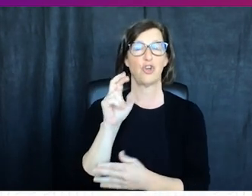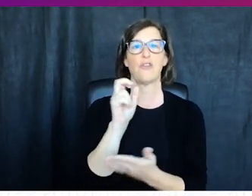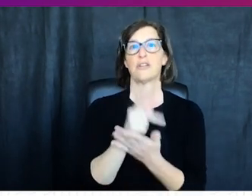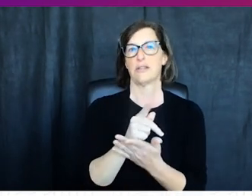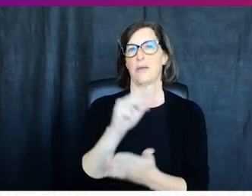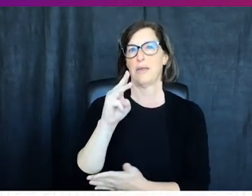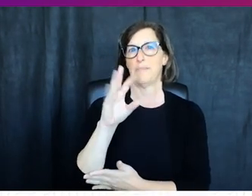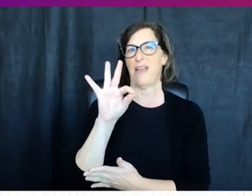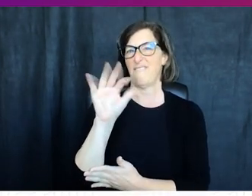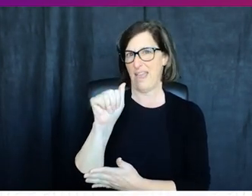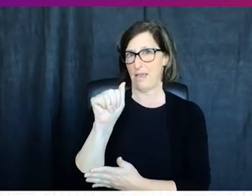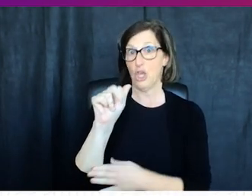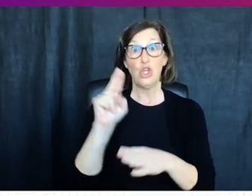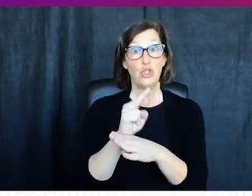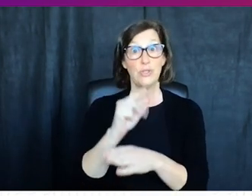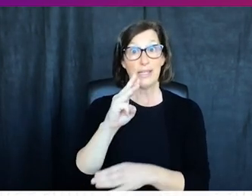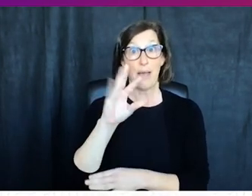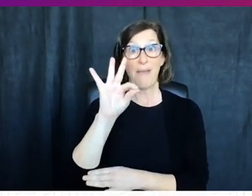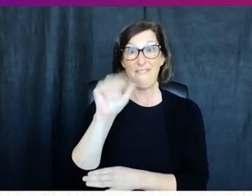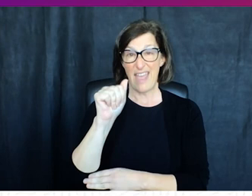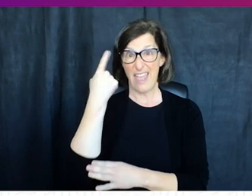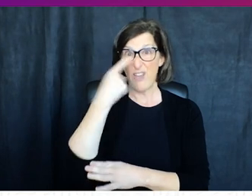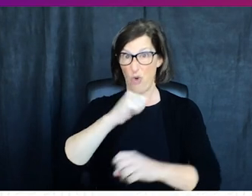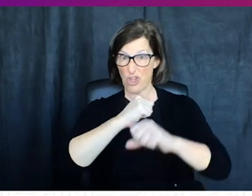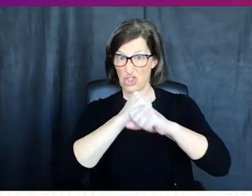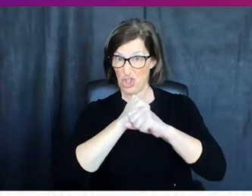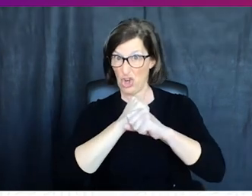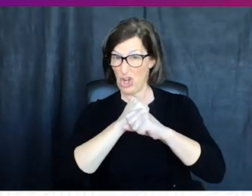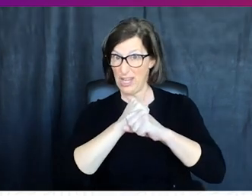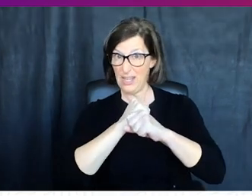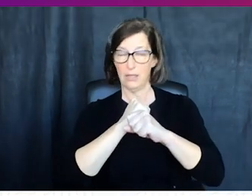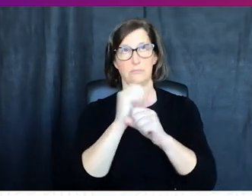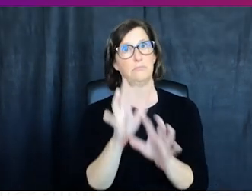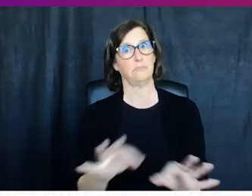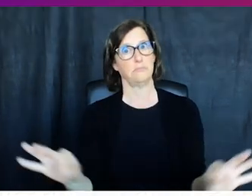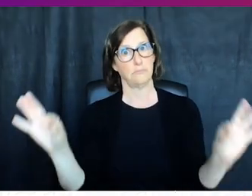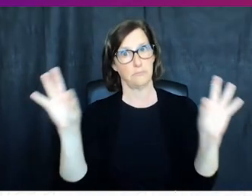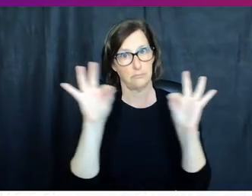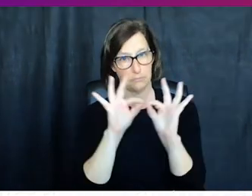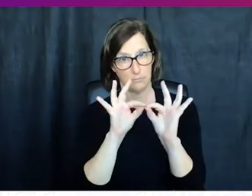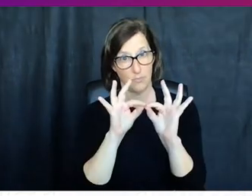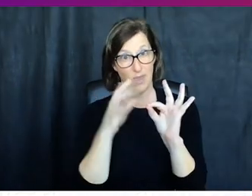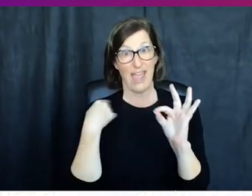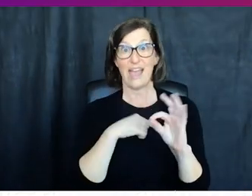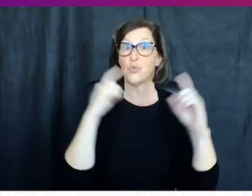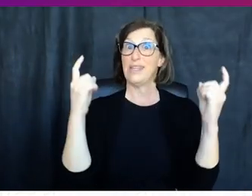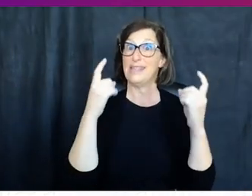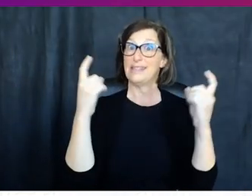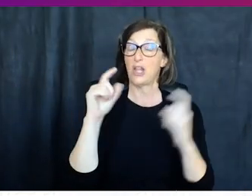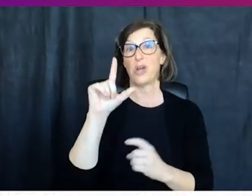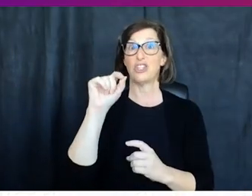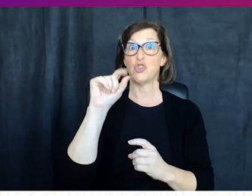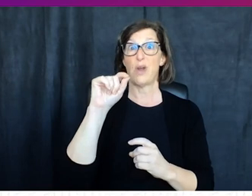the utilization of multi-factor authentication in the realm of cyber security is of the utmost importance as we